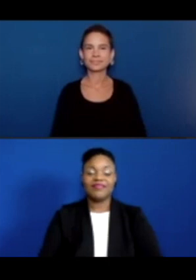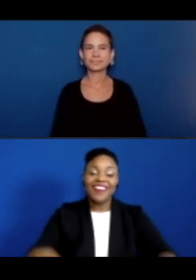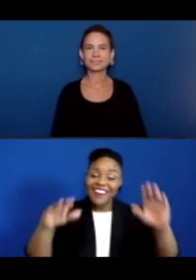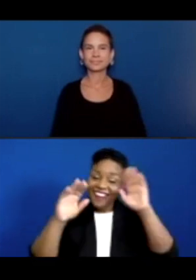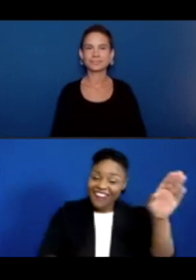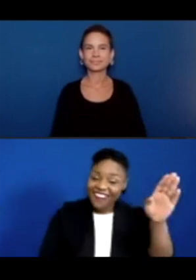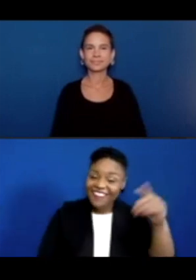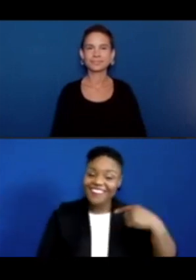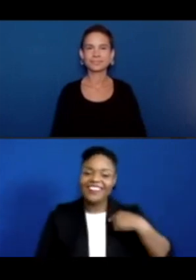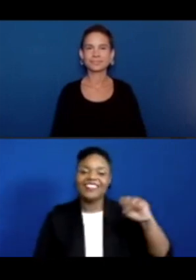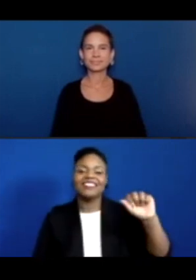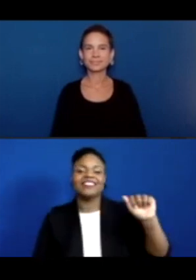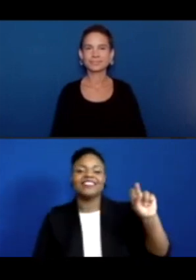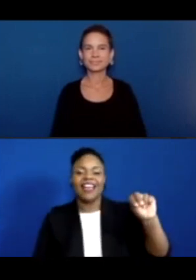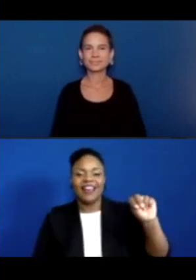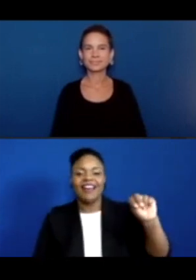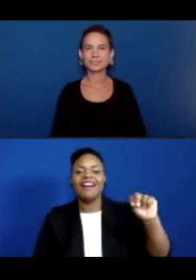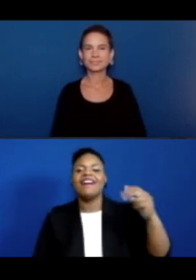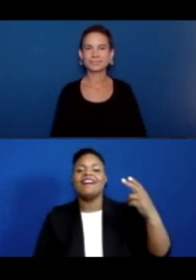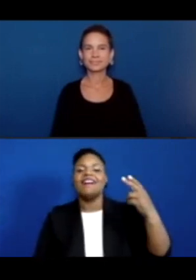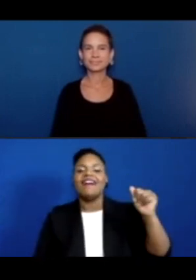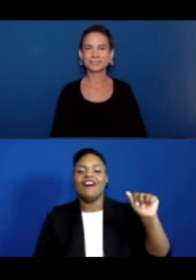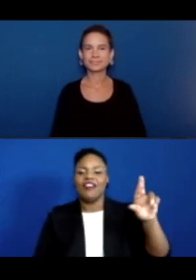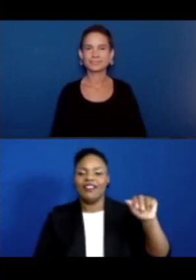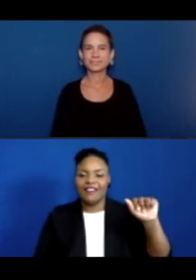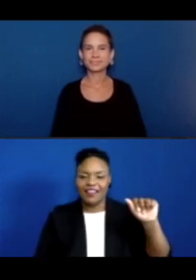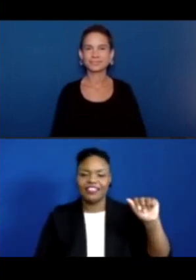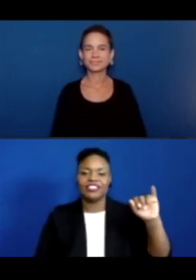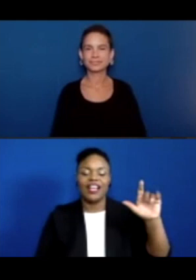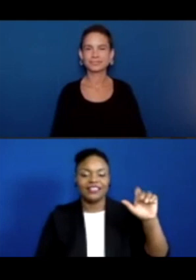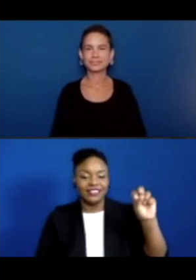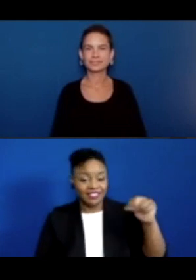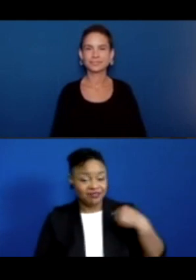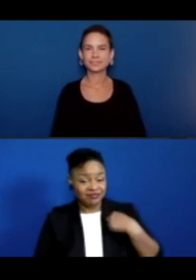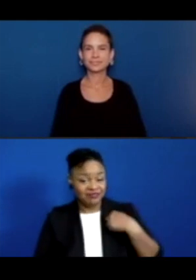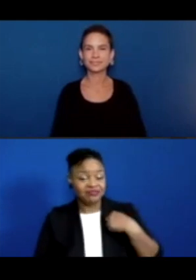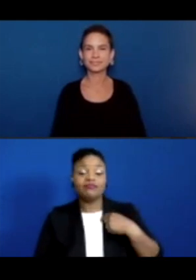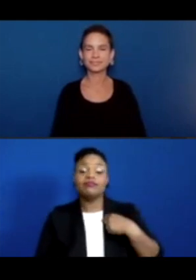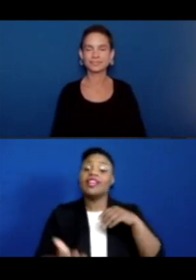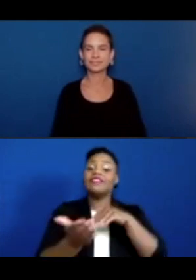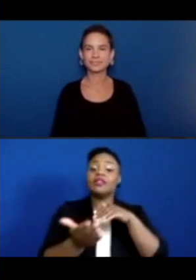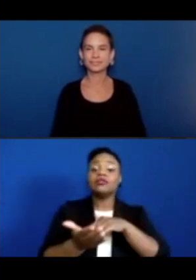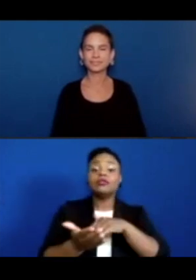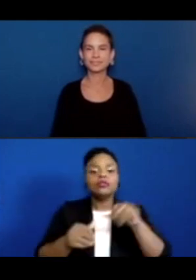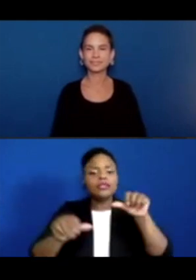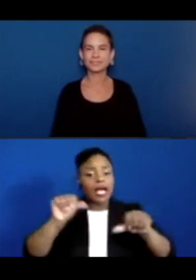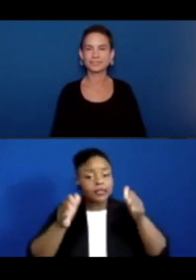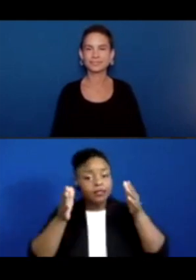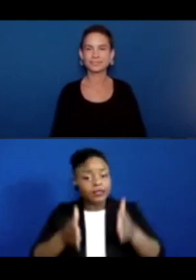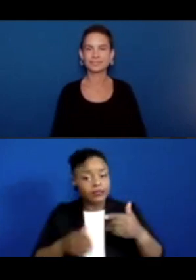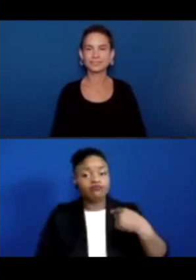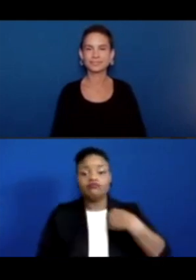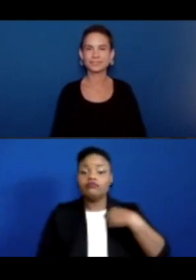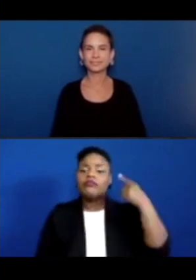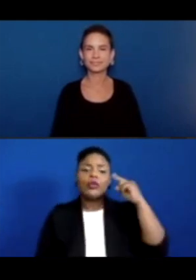Hello, I'm Sadonna Jackson. I am a physician. I'm a physician scientist, and I am actually